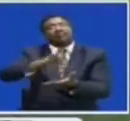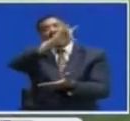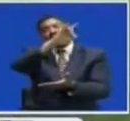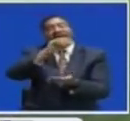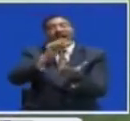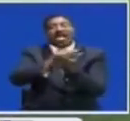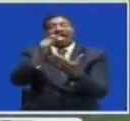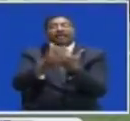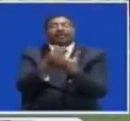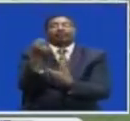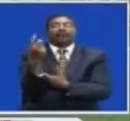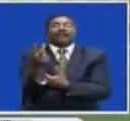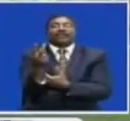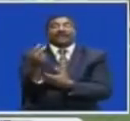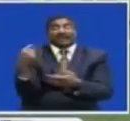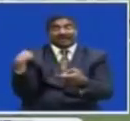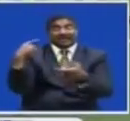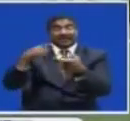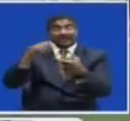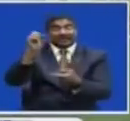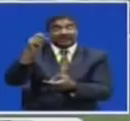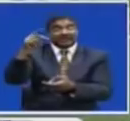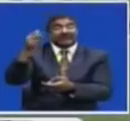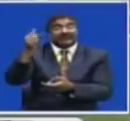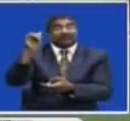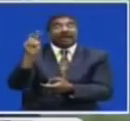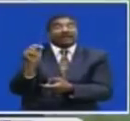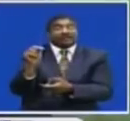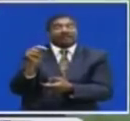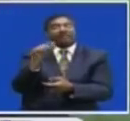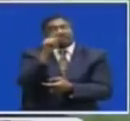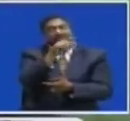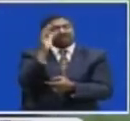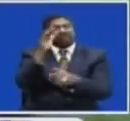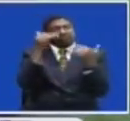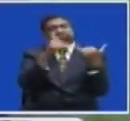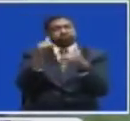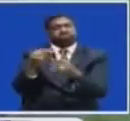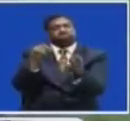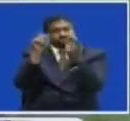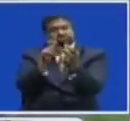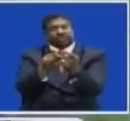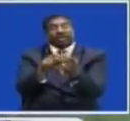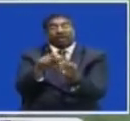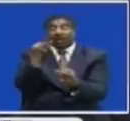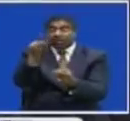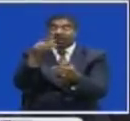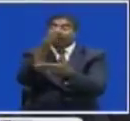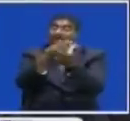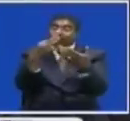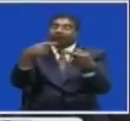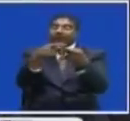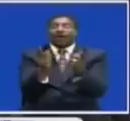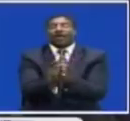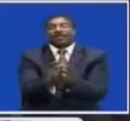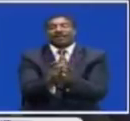Footballers Will Travel To Spend To Compete In The 2019 Iber Cup Tournament And This Young Bablin Footballer Will Be Part Of The Group We Have